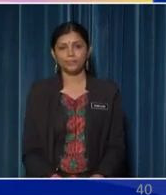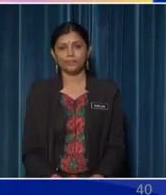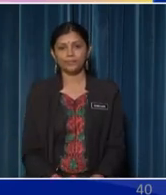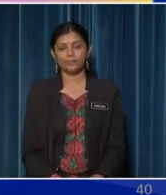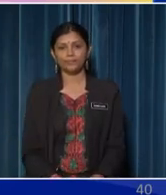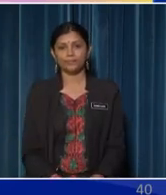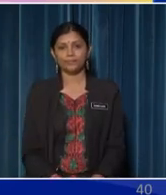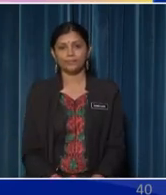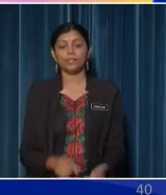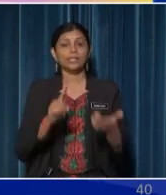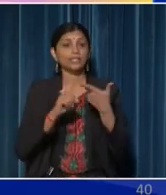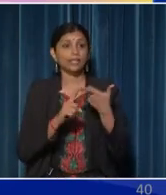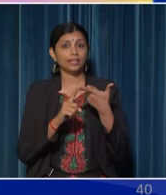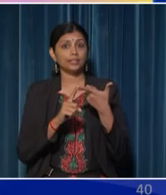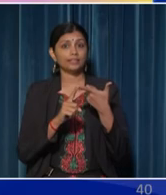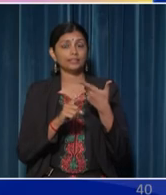Second,